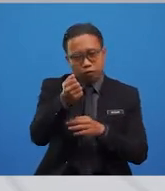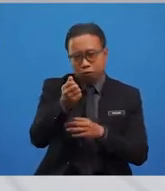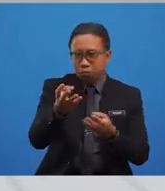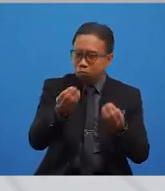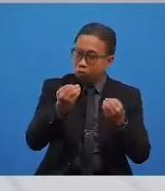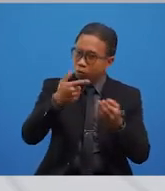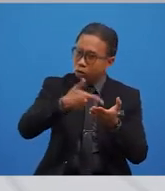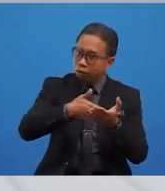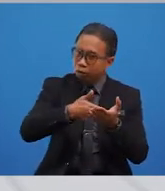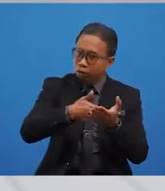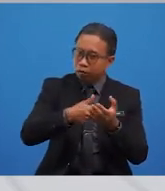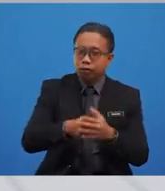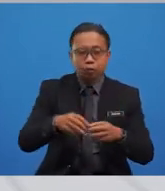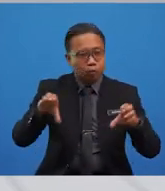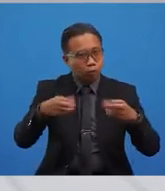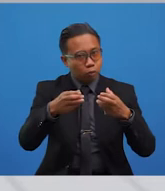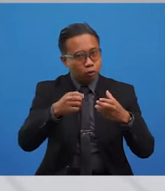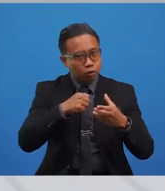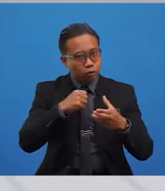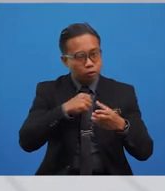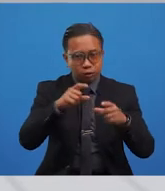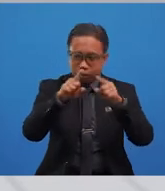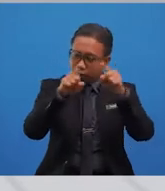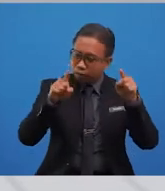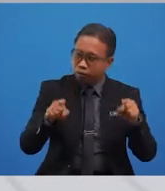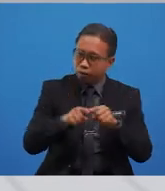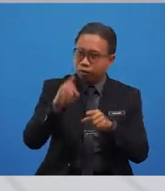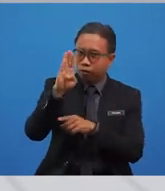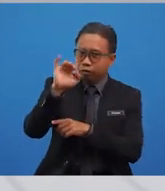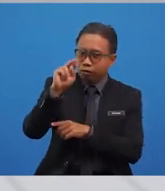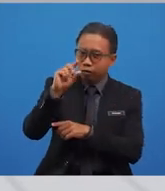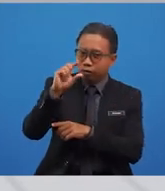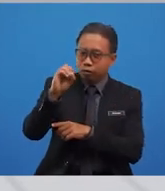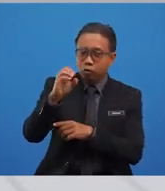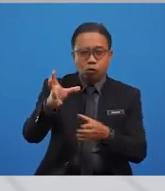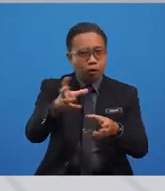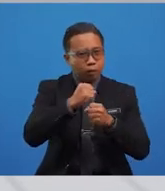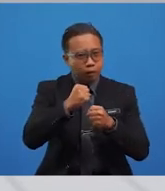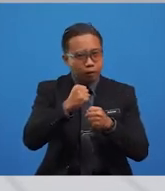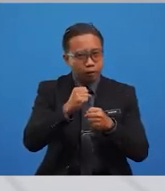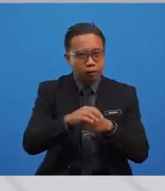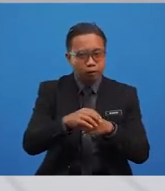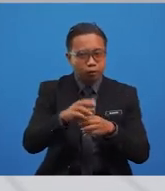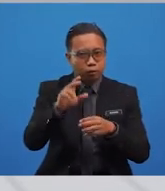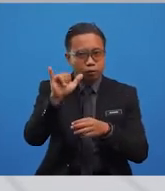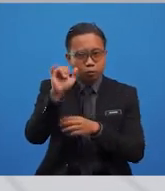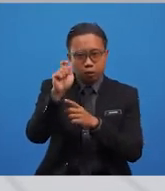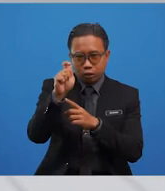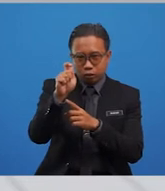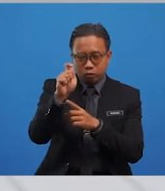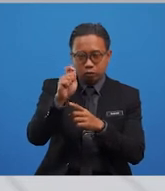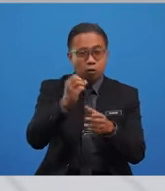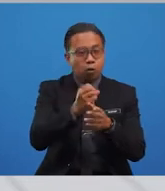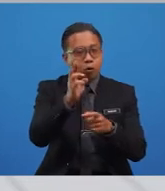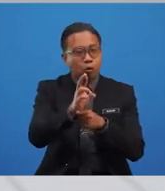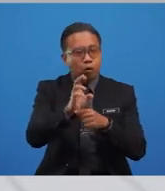you can simply create the bingo table on your own, get the sentences on the YouTube or from the exercise